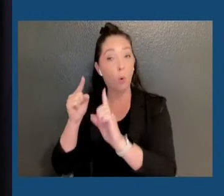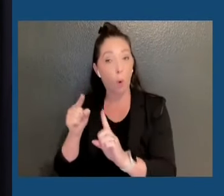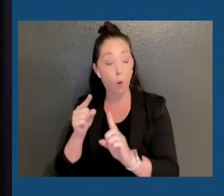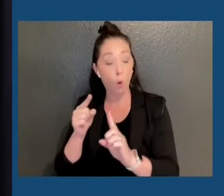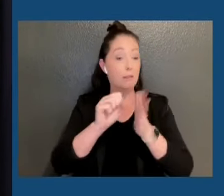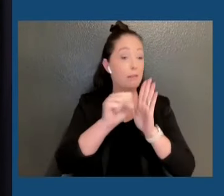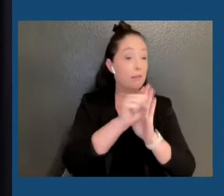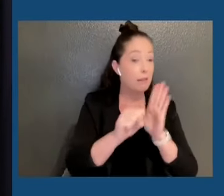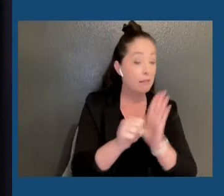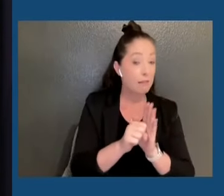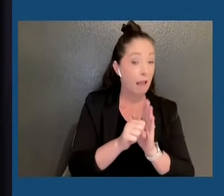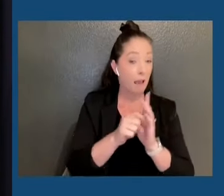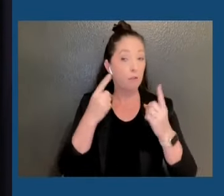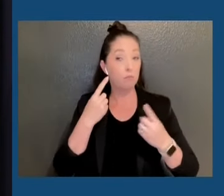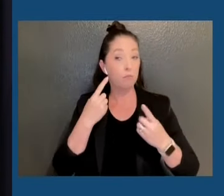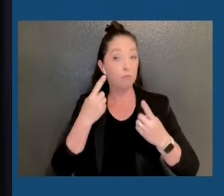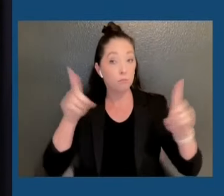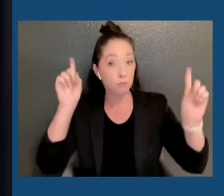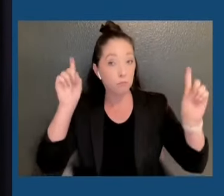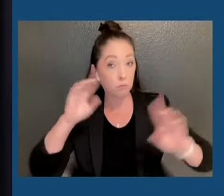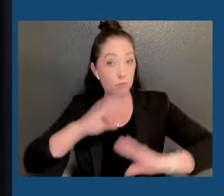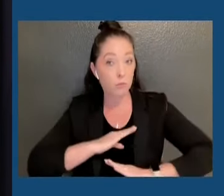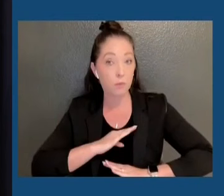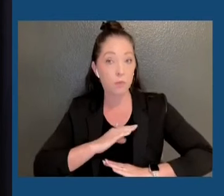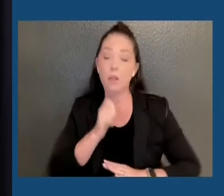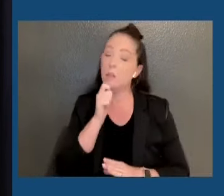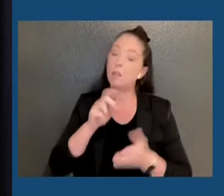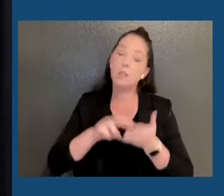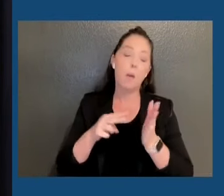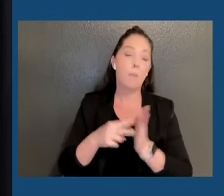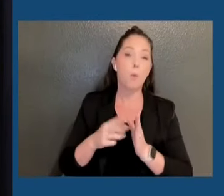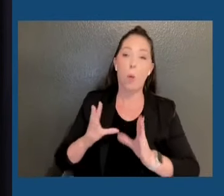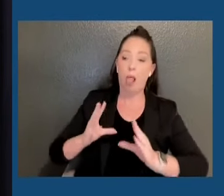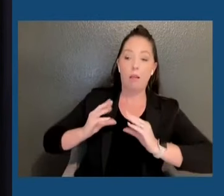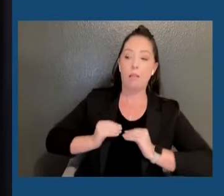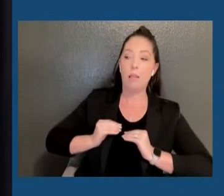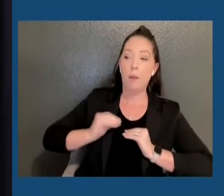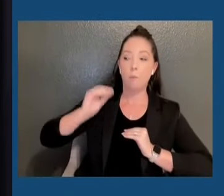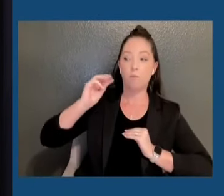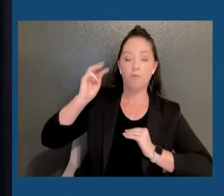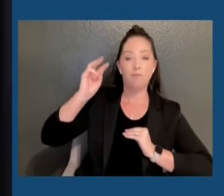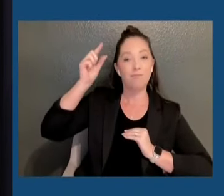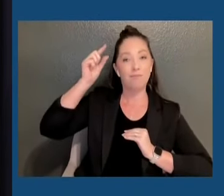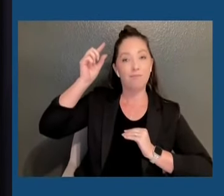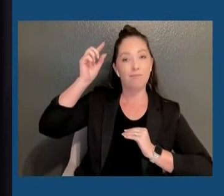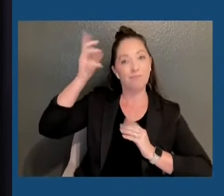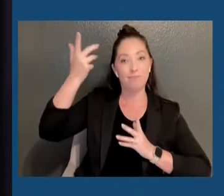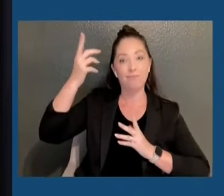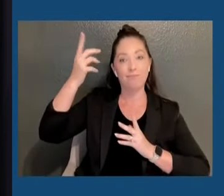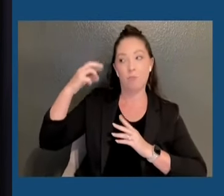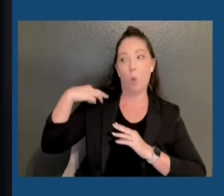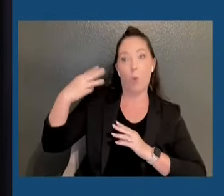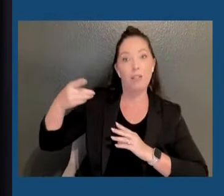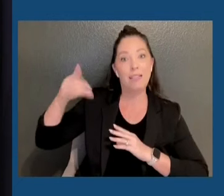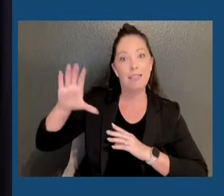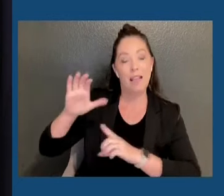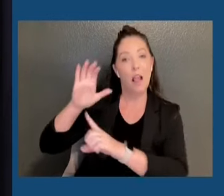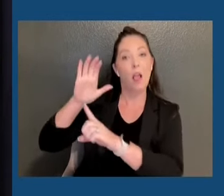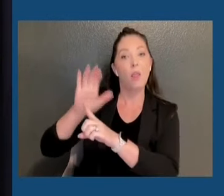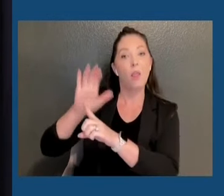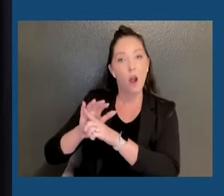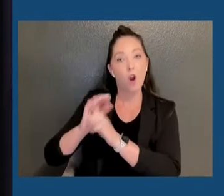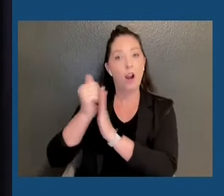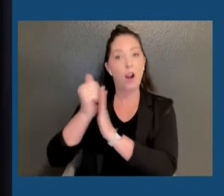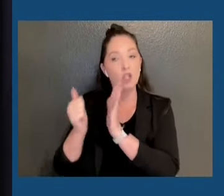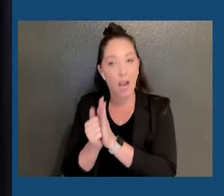that does not mean we'll accept an agenda from Washington that strips away the rights that New Yorkers have long